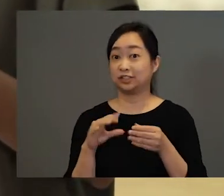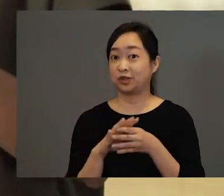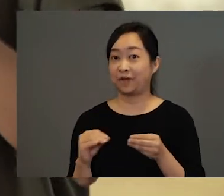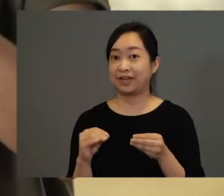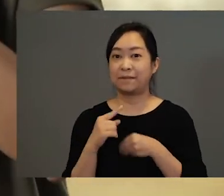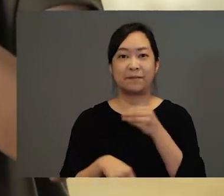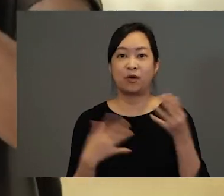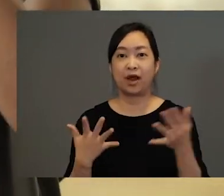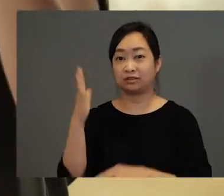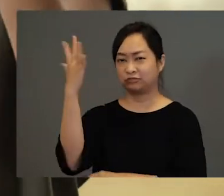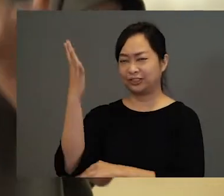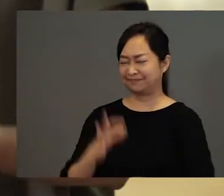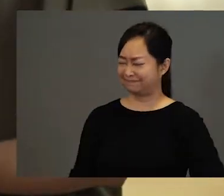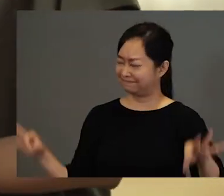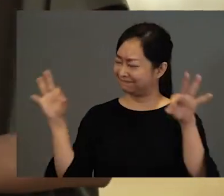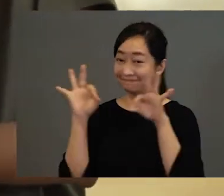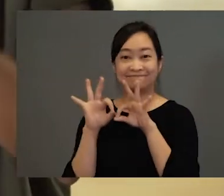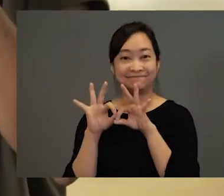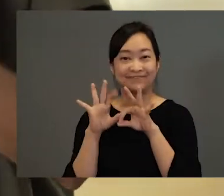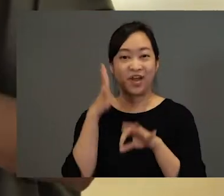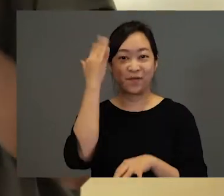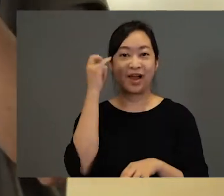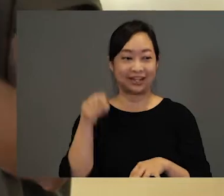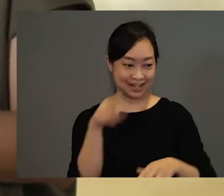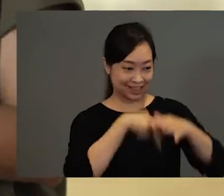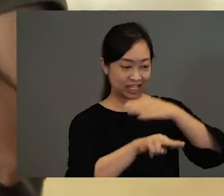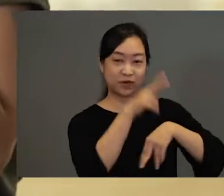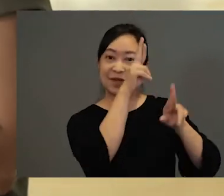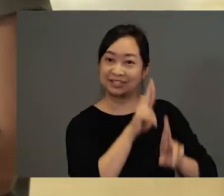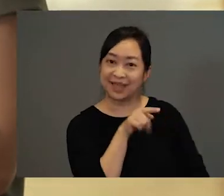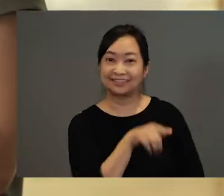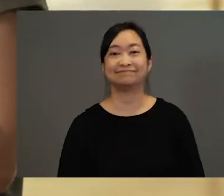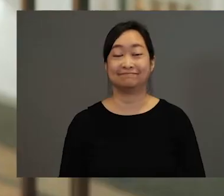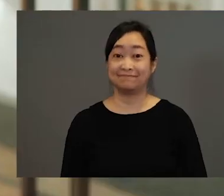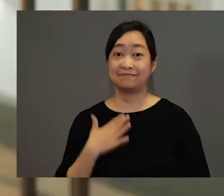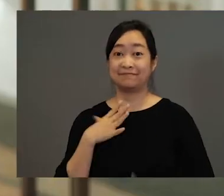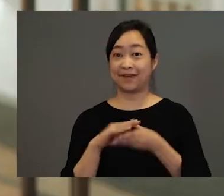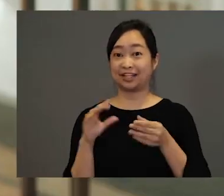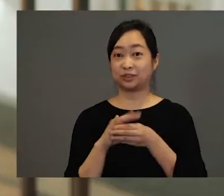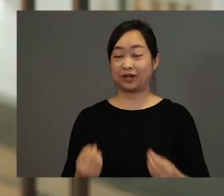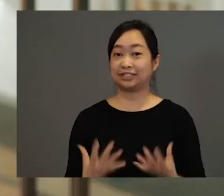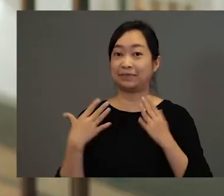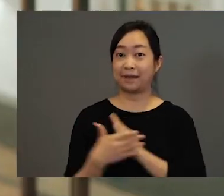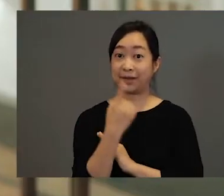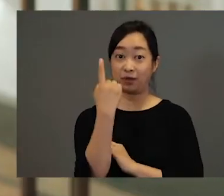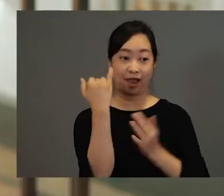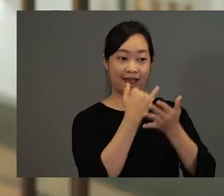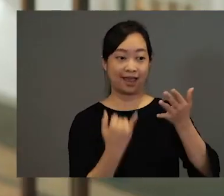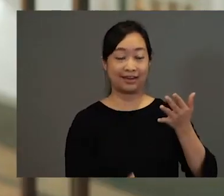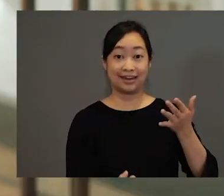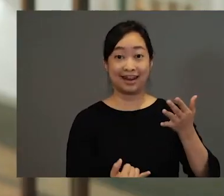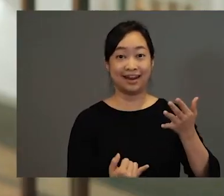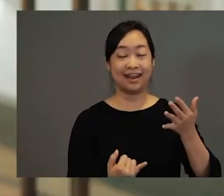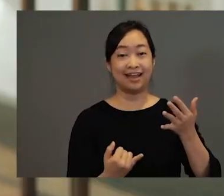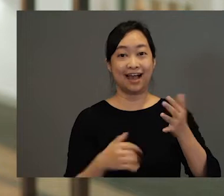my story is all about the importance of trees and why we must respect nature. My story is inspired by one